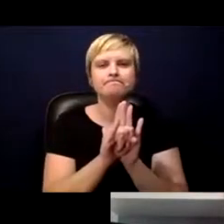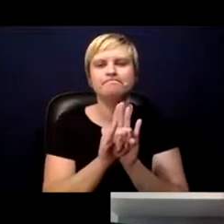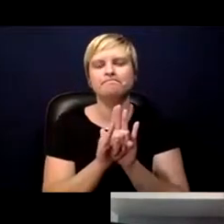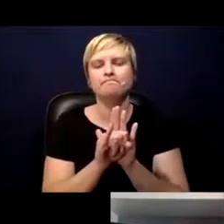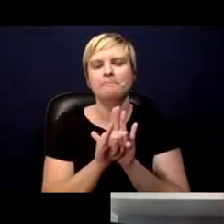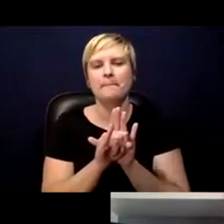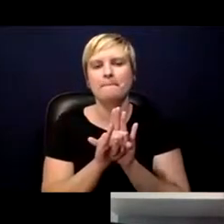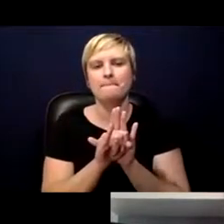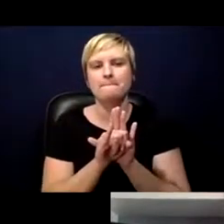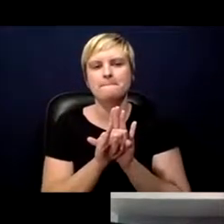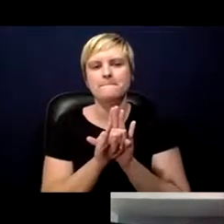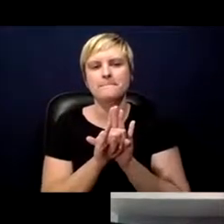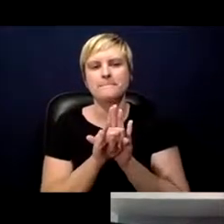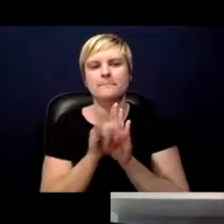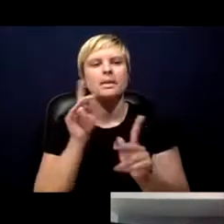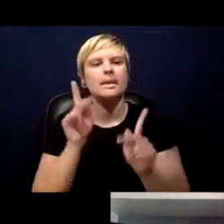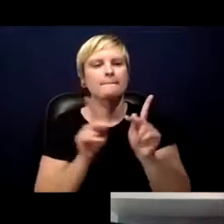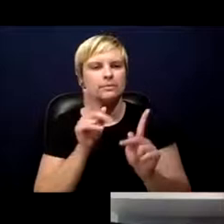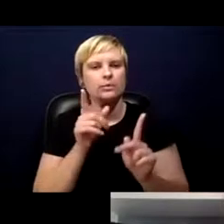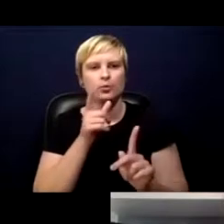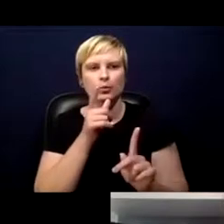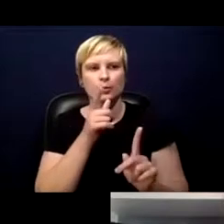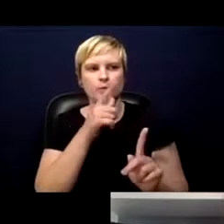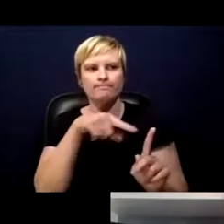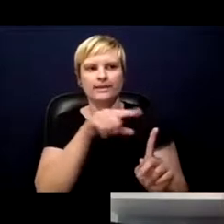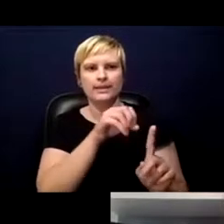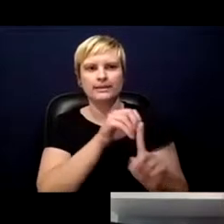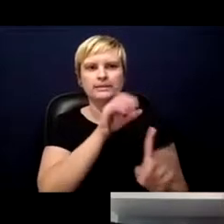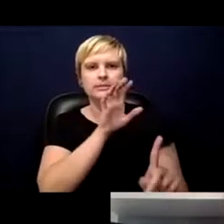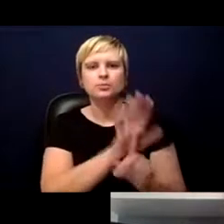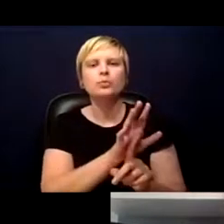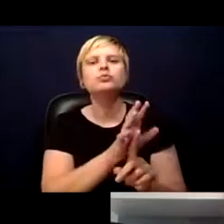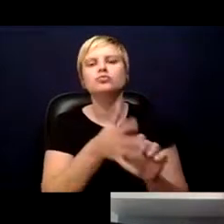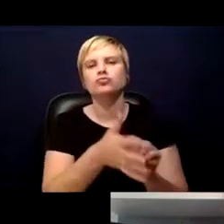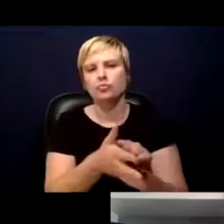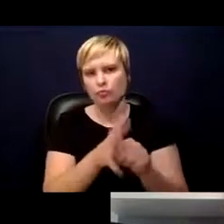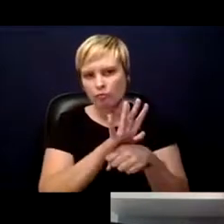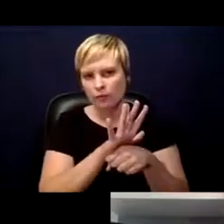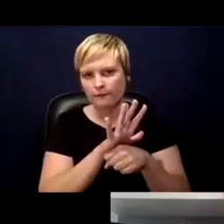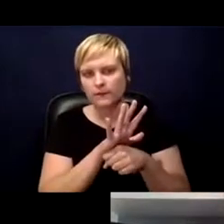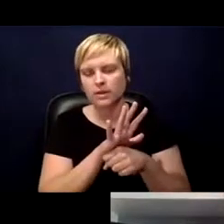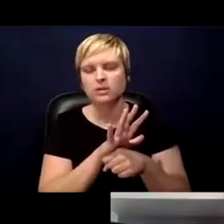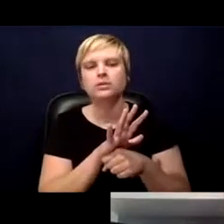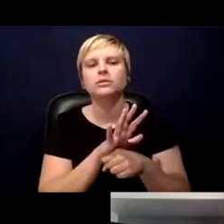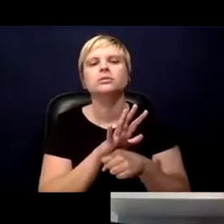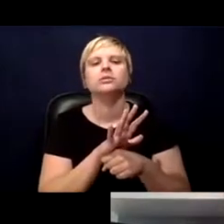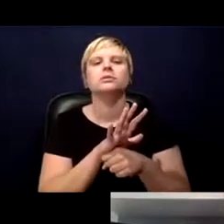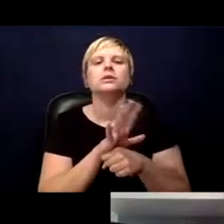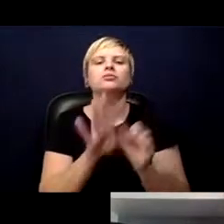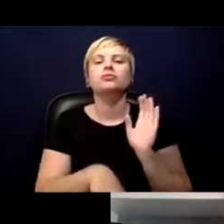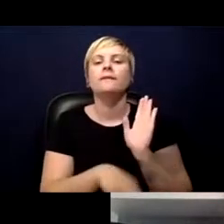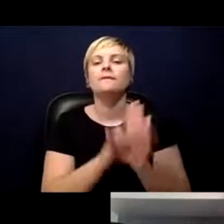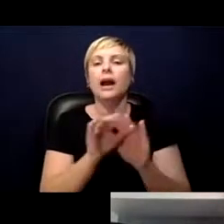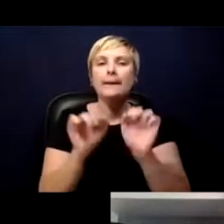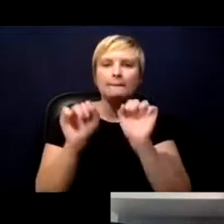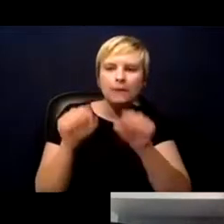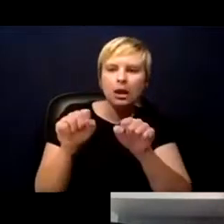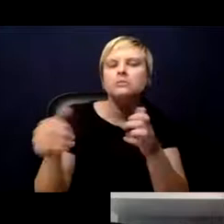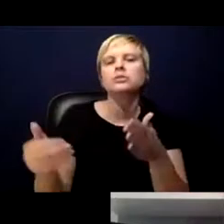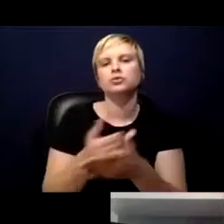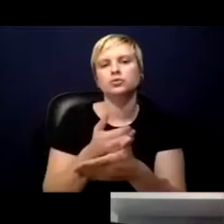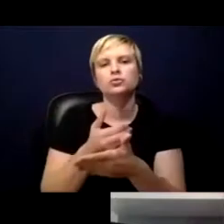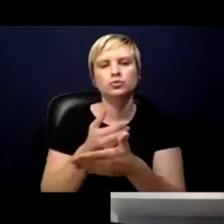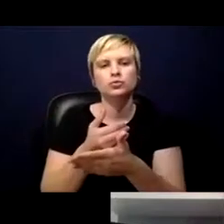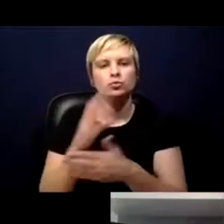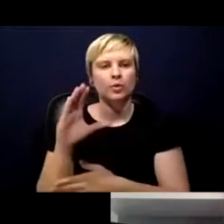people who have been exposed to COVID-19 and also to find potential new cases and